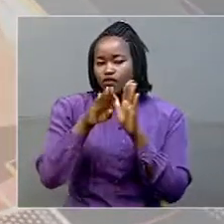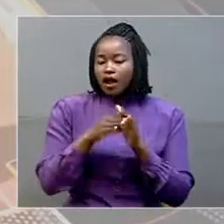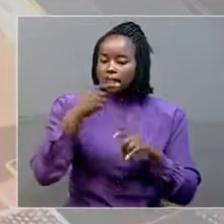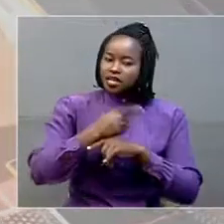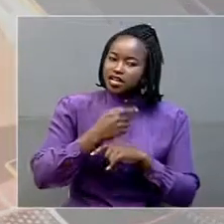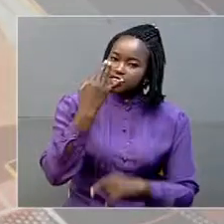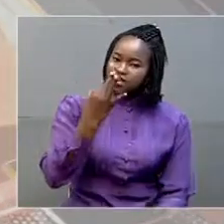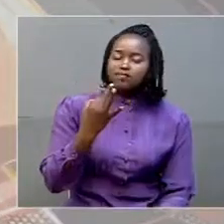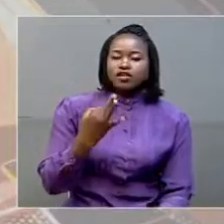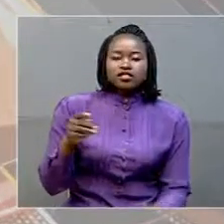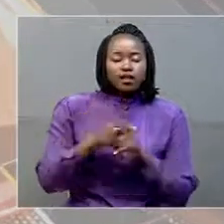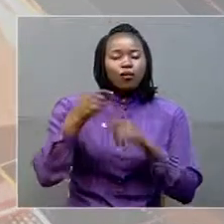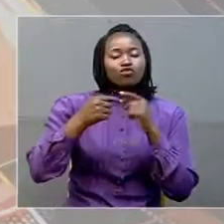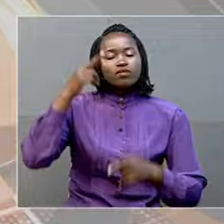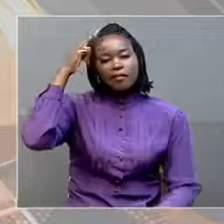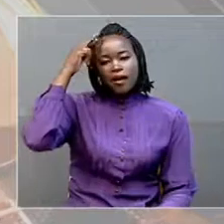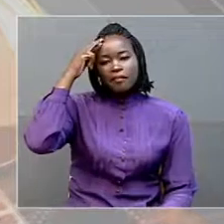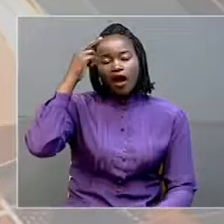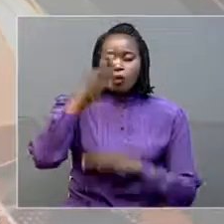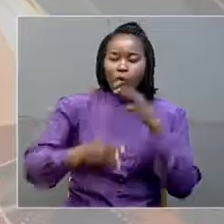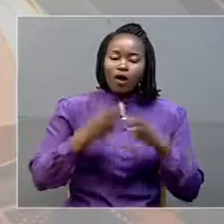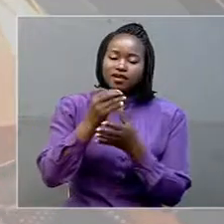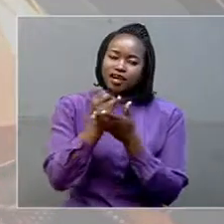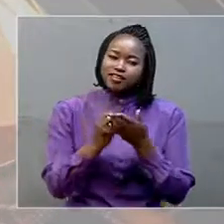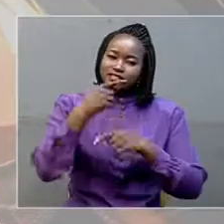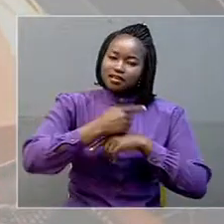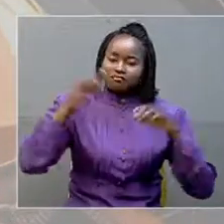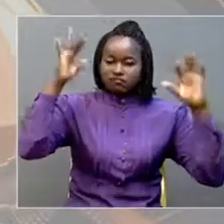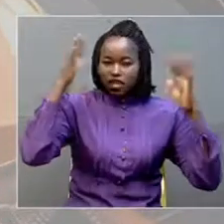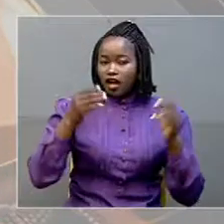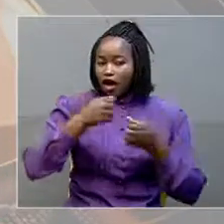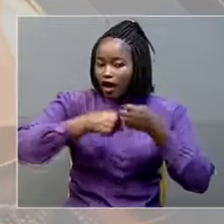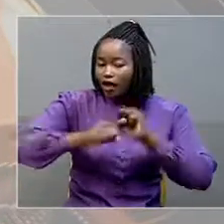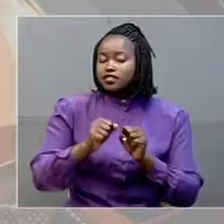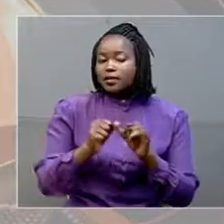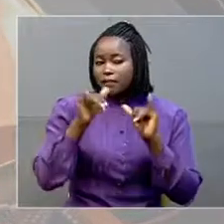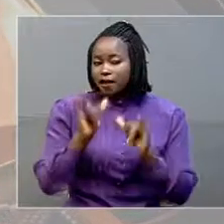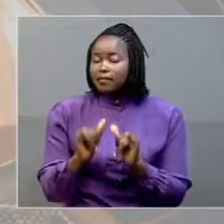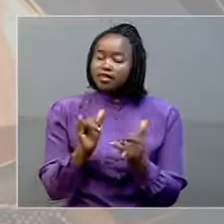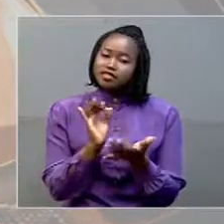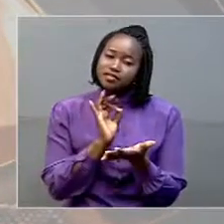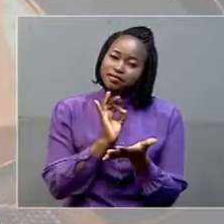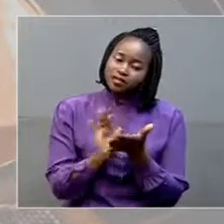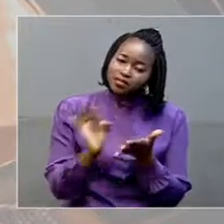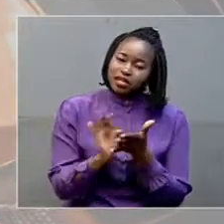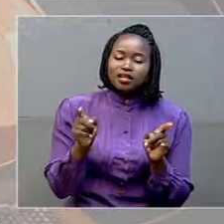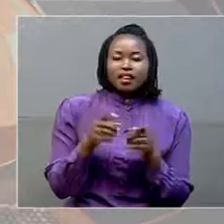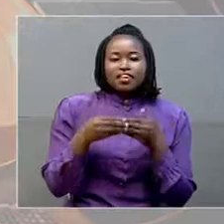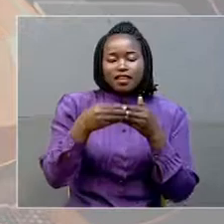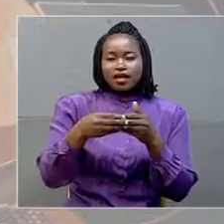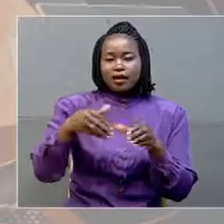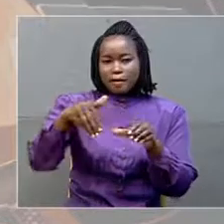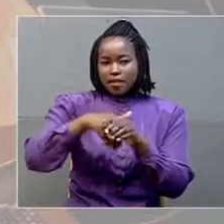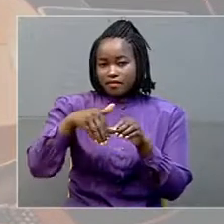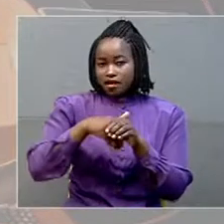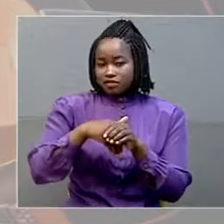AIDS Day commemoration. Acting Permanent Secretary in the Ministry, Robert Cassandre, led members of the staff in the